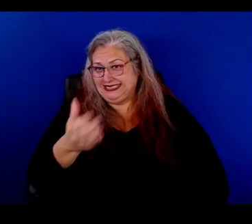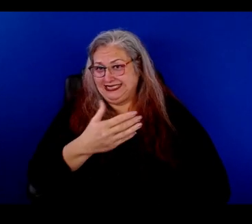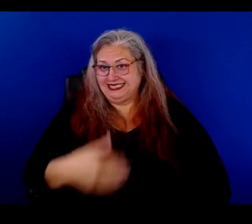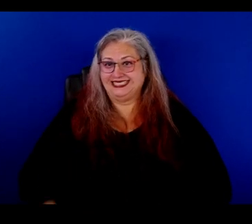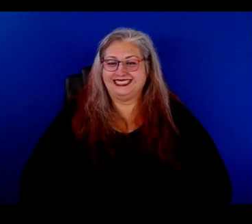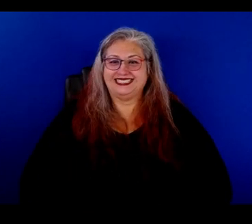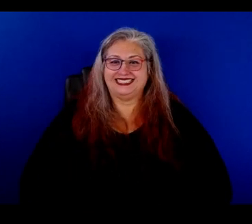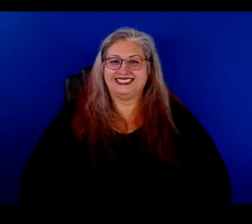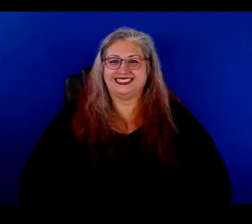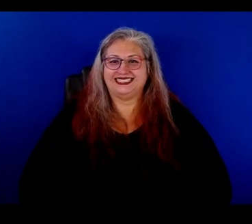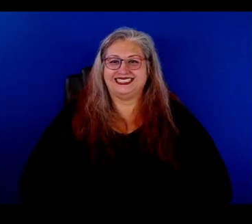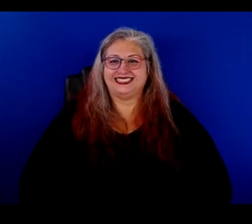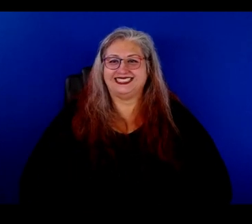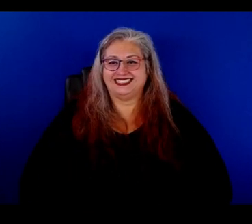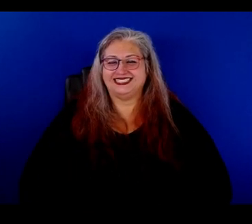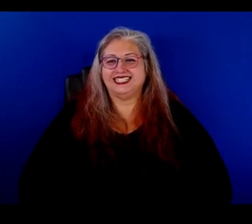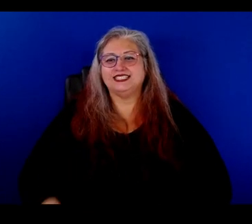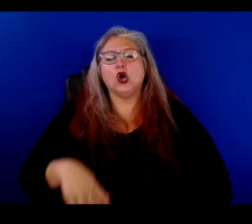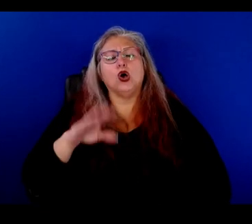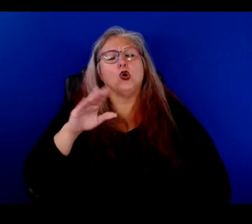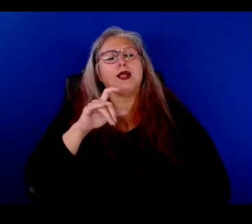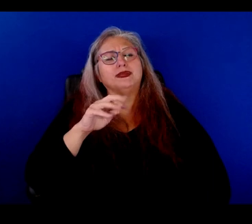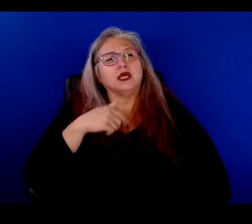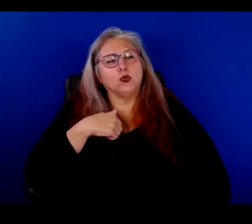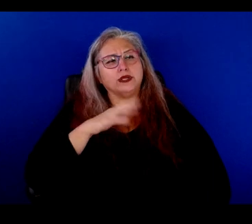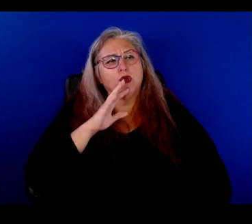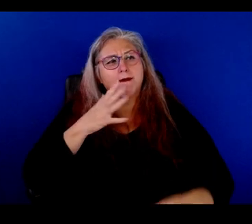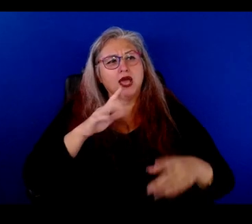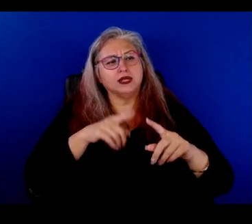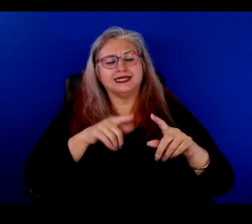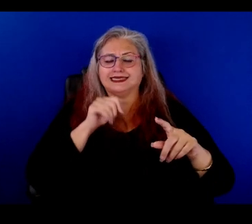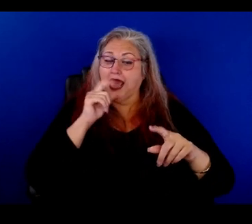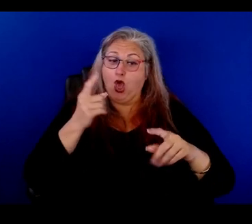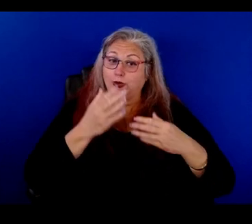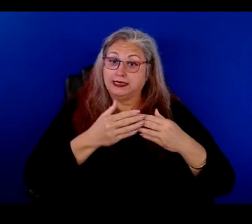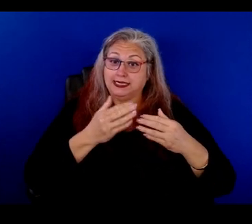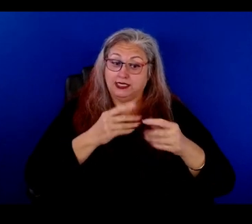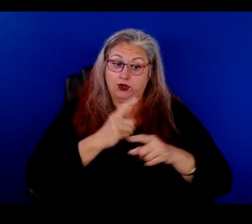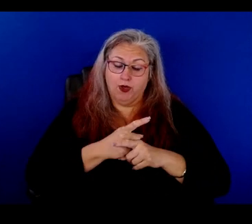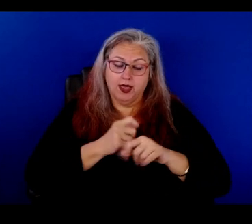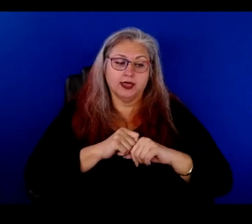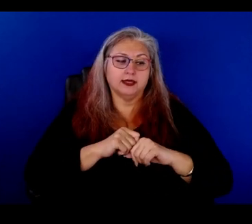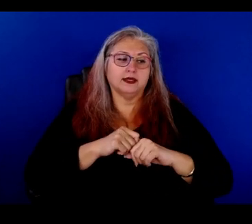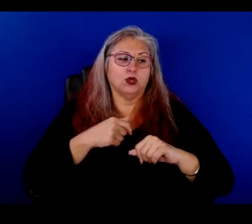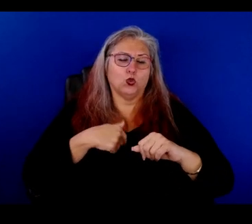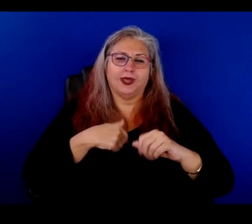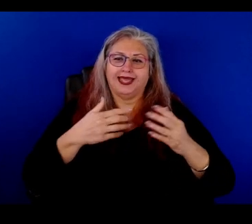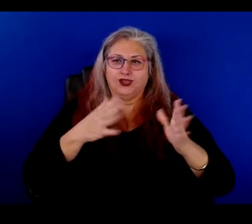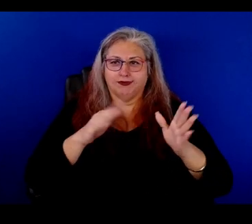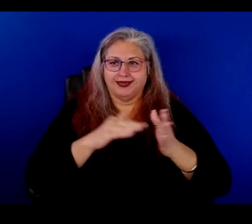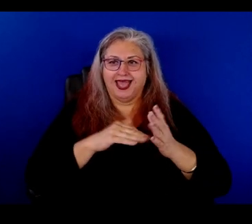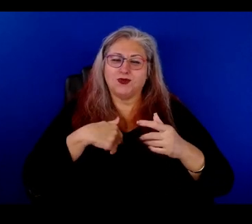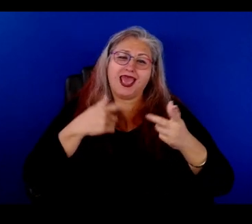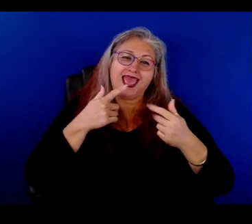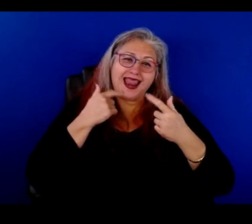on with it. Go ahead on with it. Clemencia. And we talked about how it wasn't always easy. Right. And, we're, we're here again, like laughing